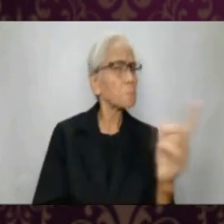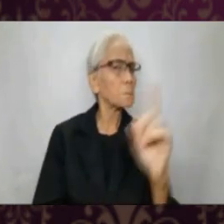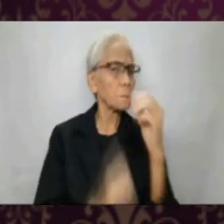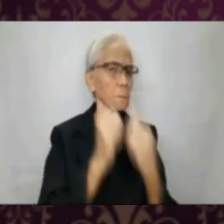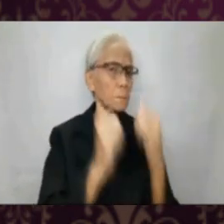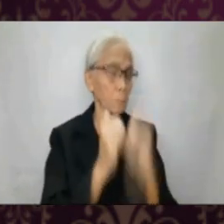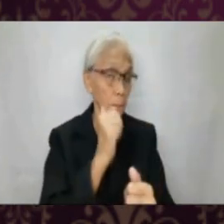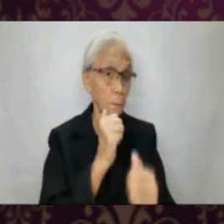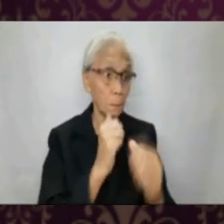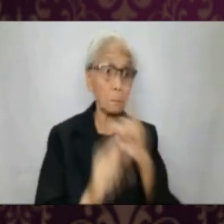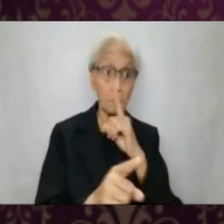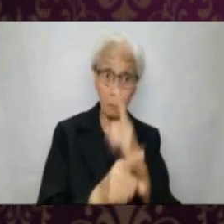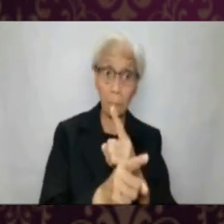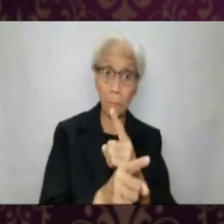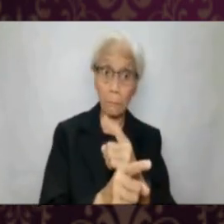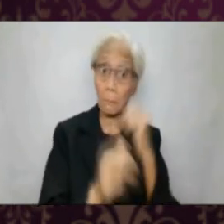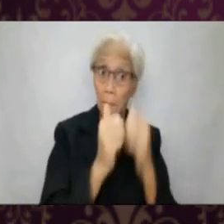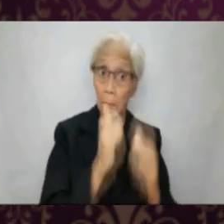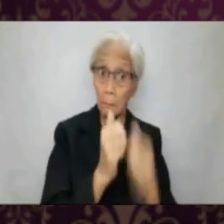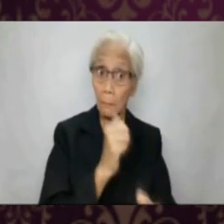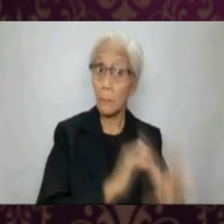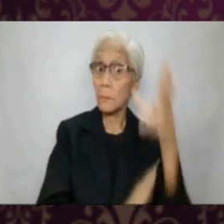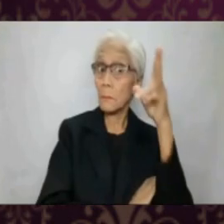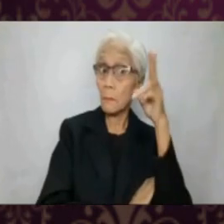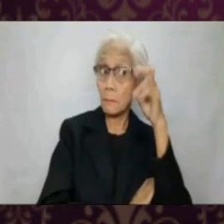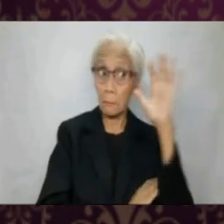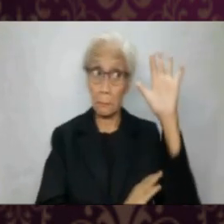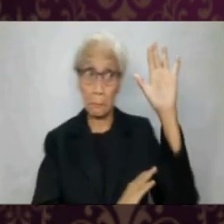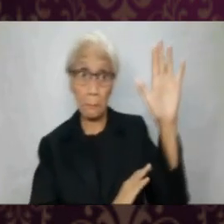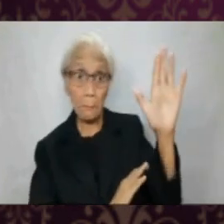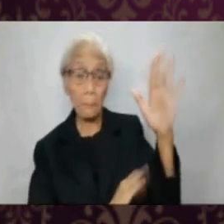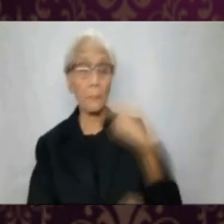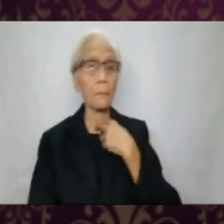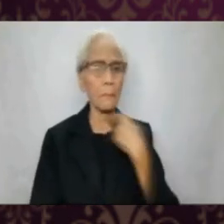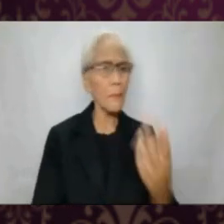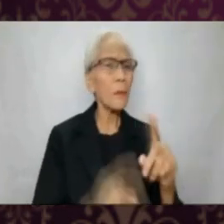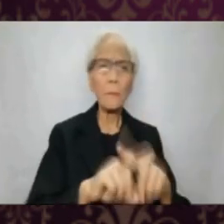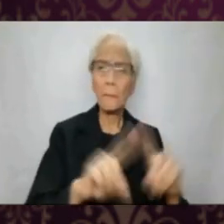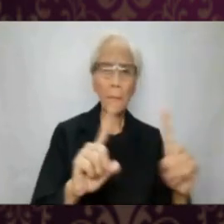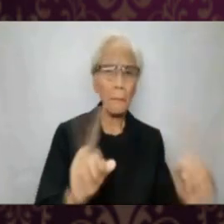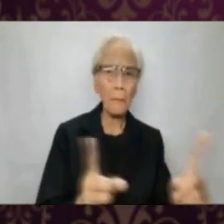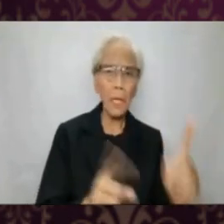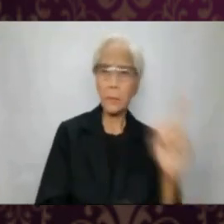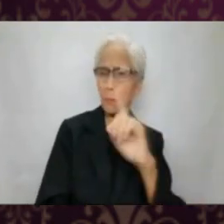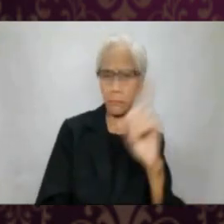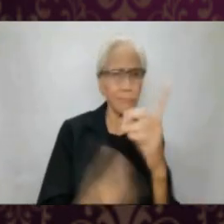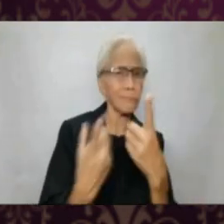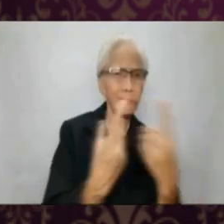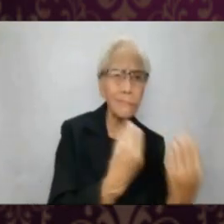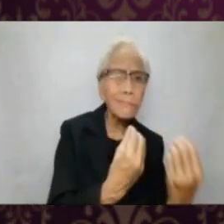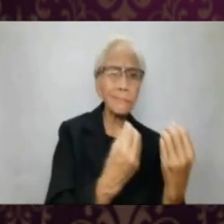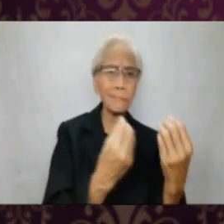us what it means to belong to the truth, that is, to listen to his voice. But,